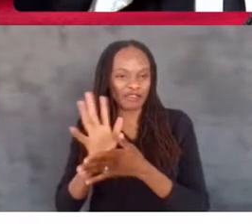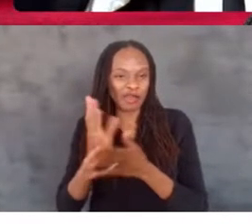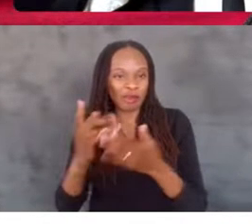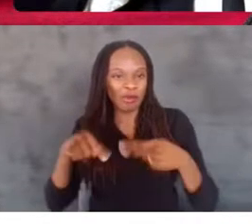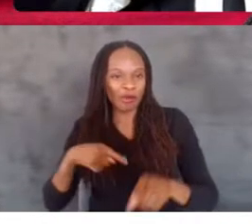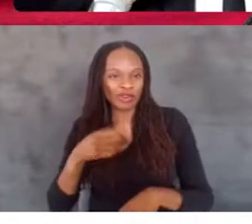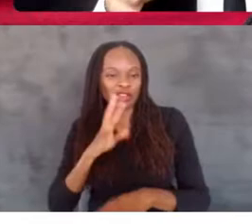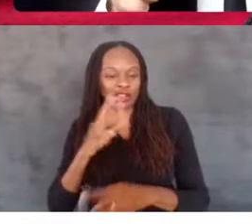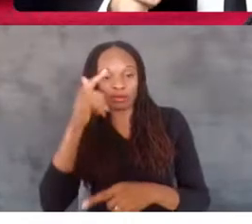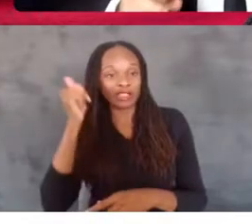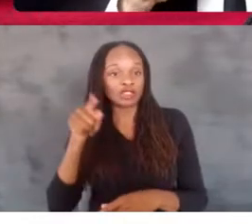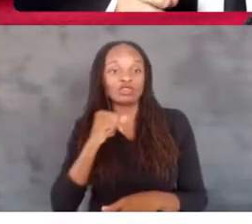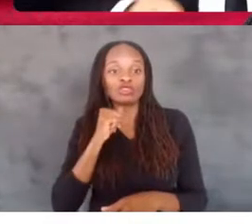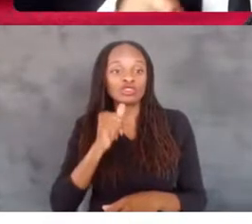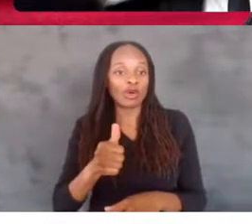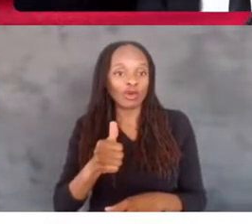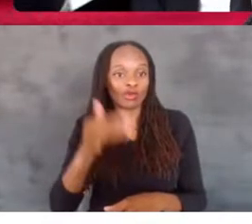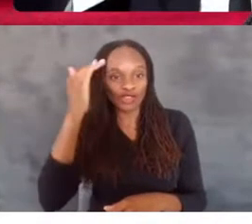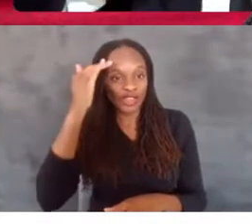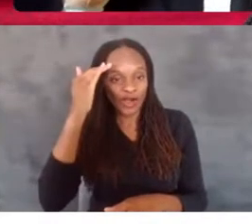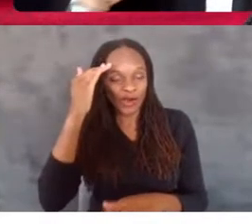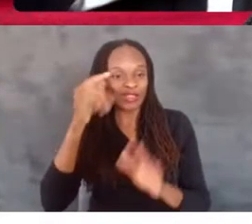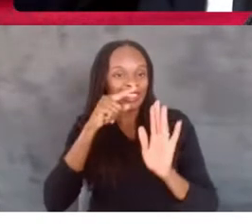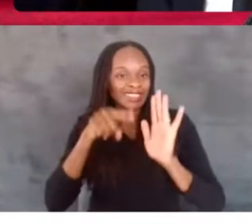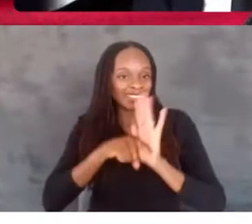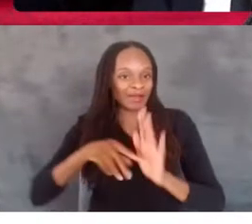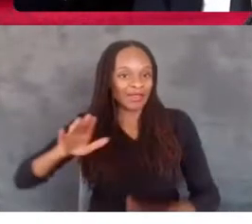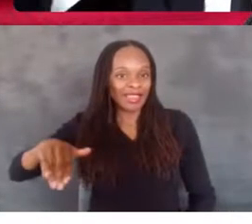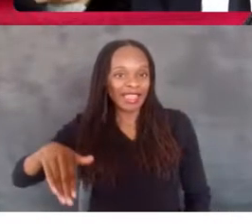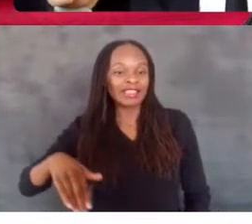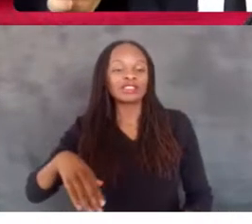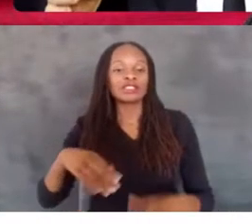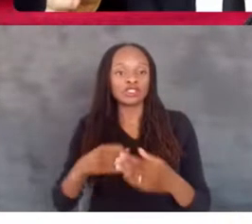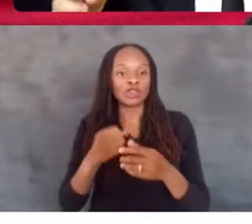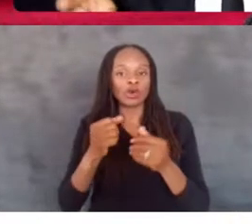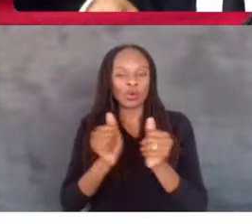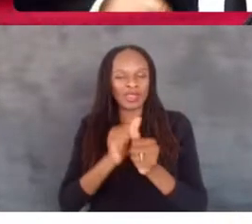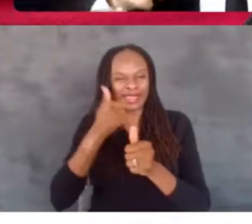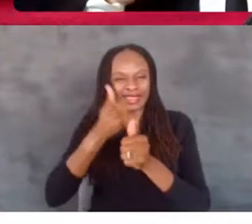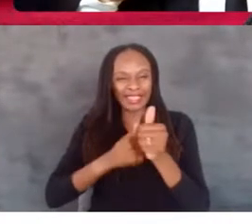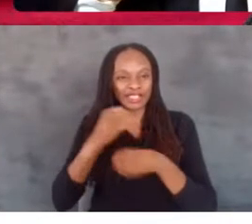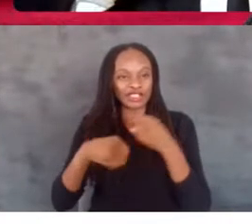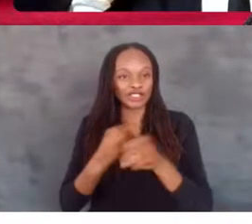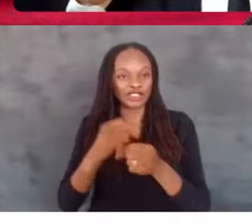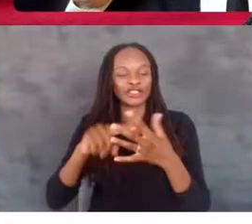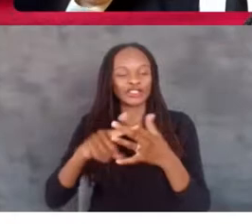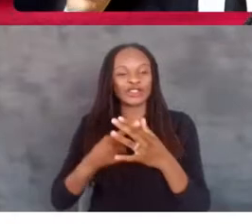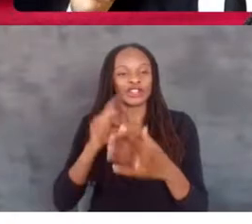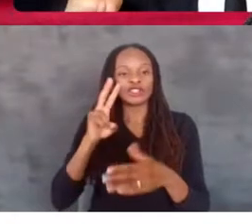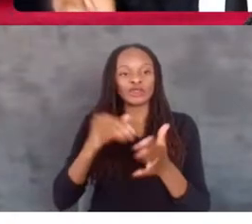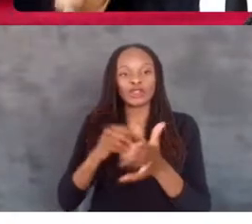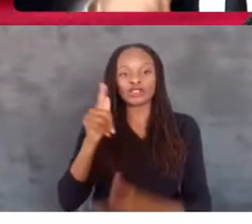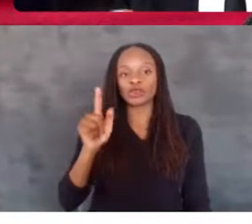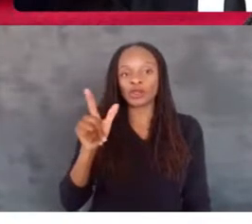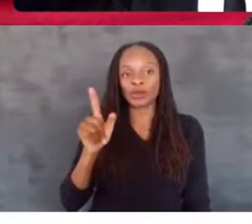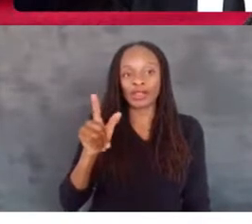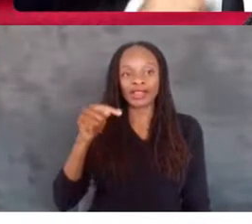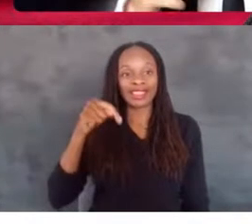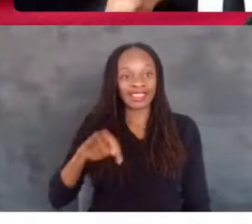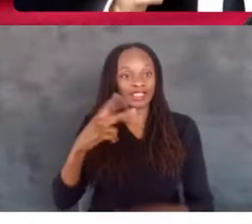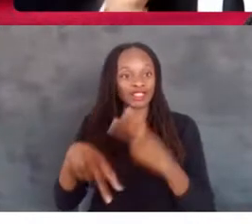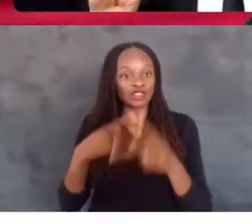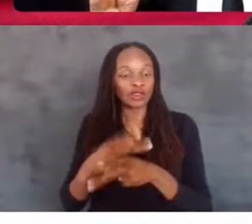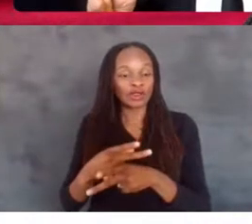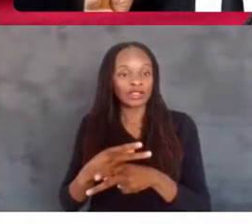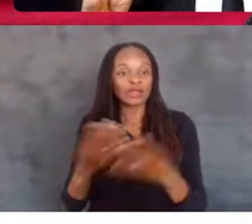what we're going to do is we're going to start sequentially with year by year, starting with 2021. This genre was